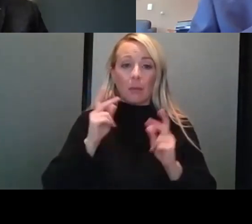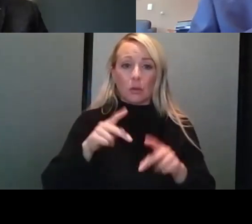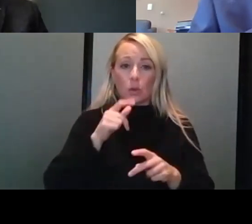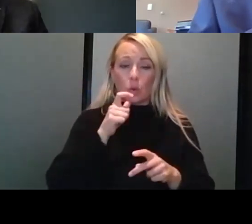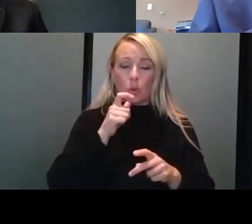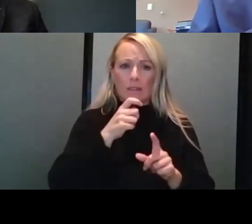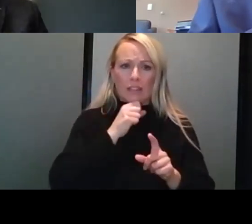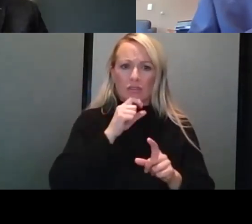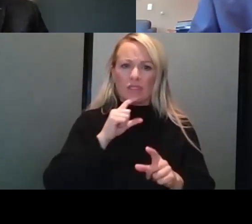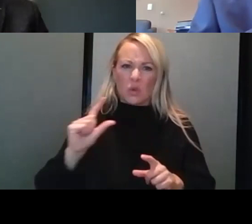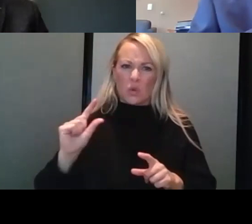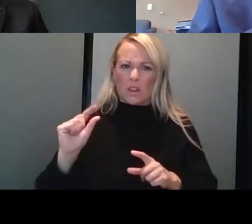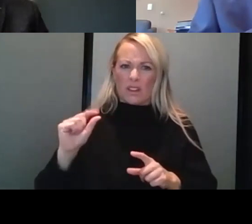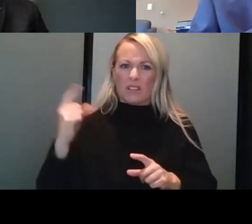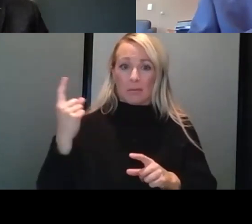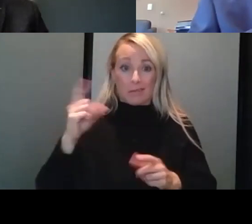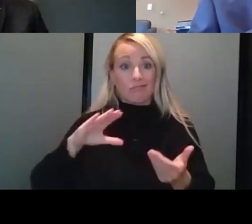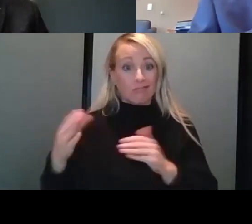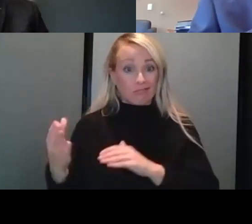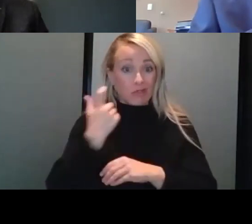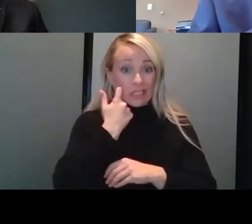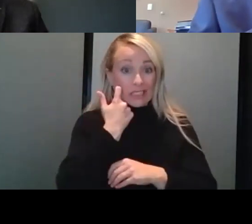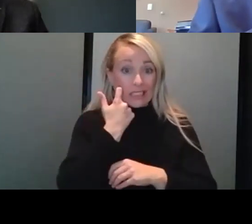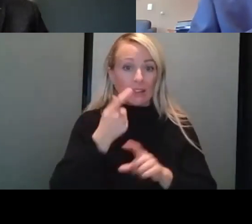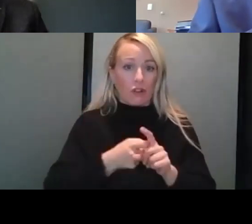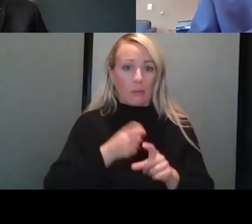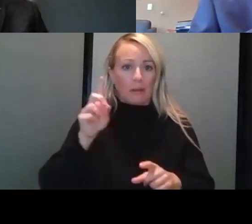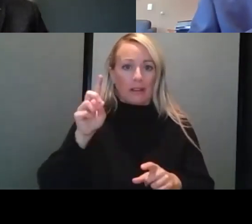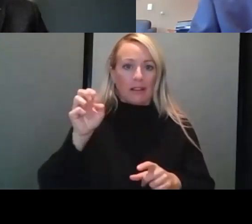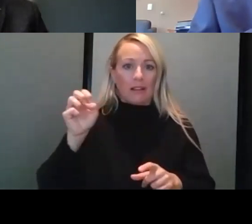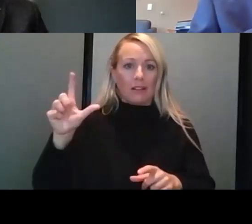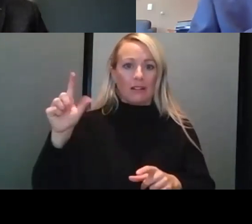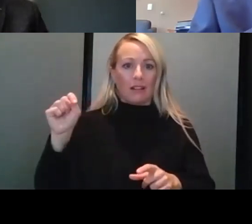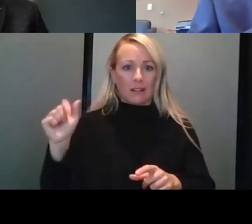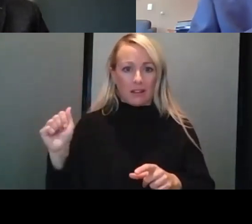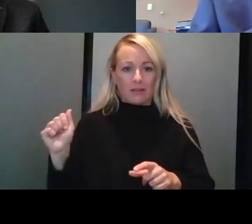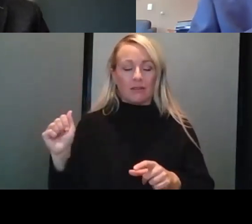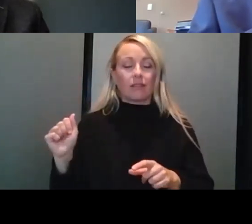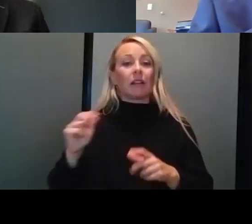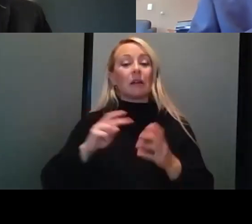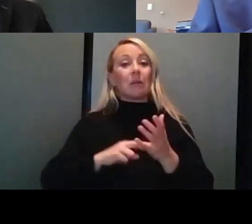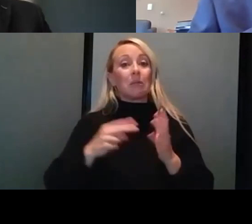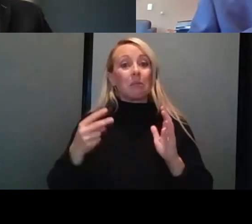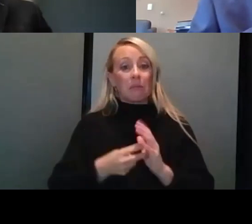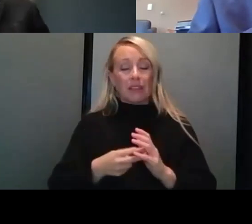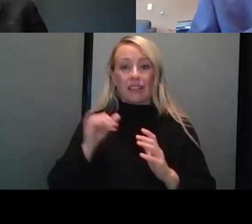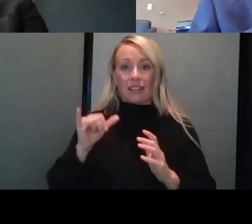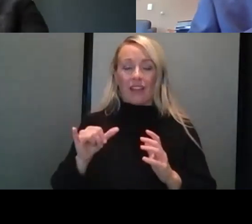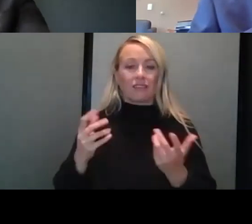recently. So the issue becomes when something is that much more